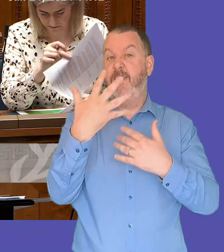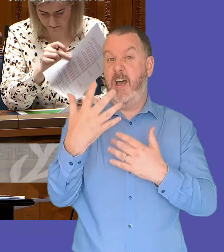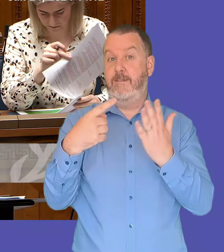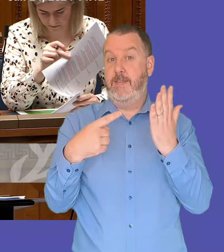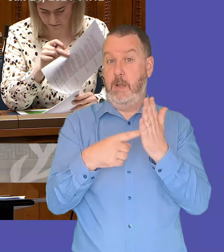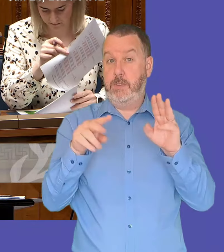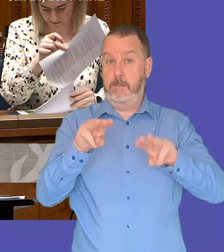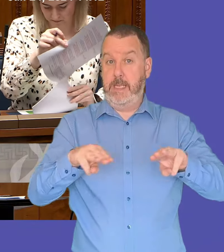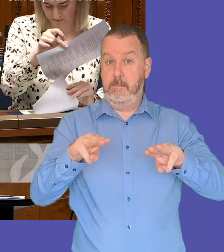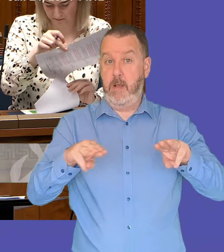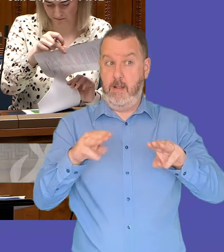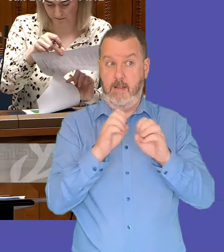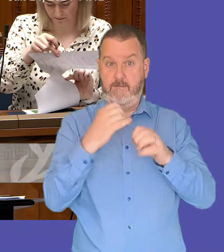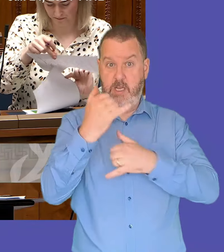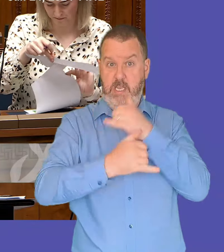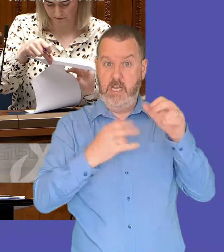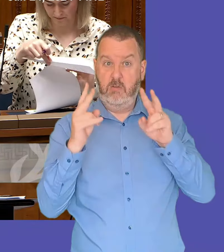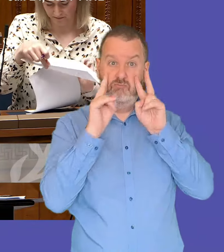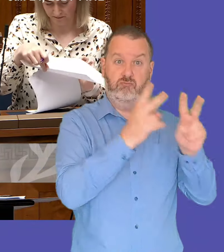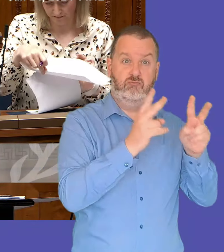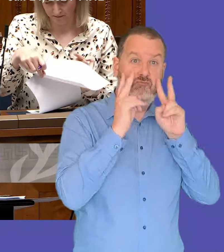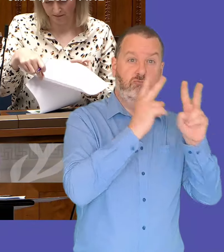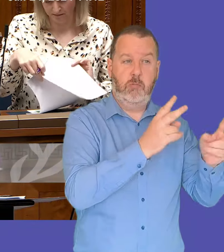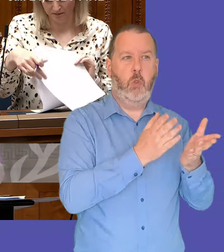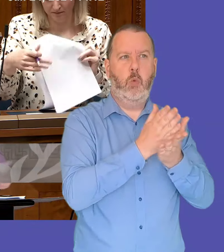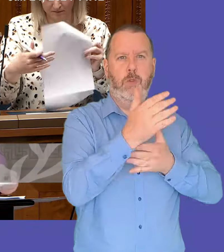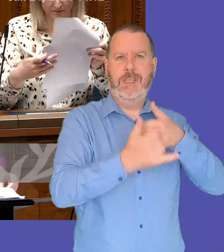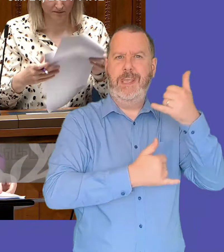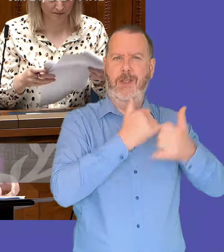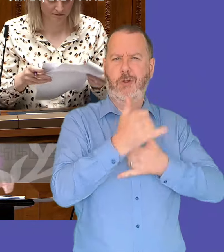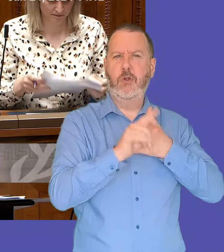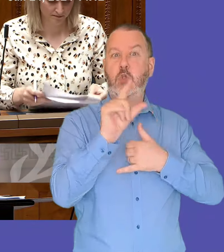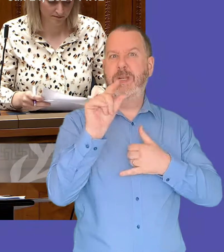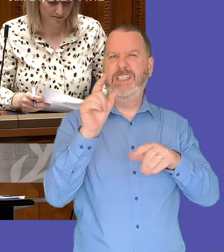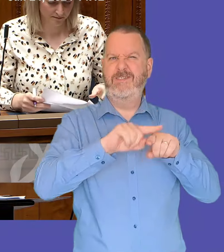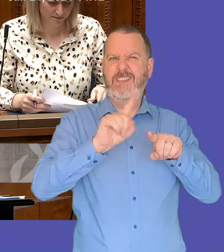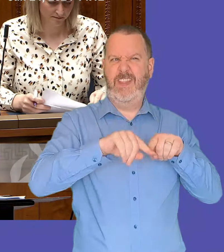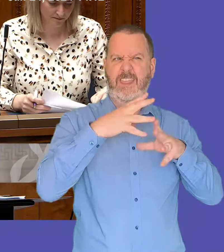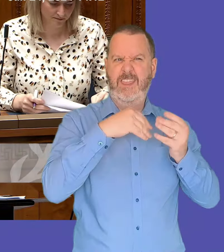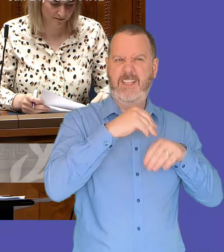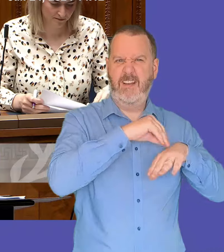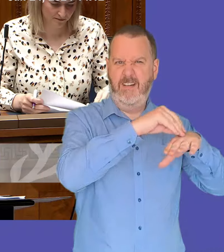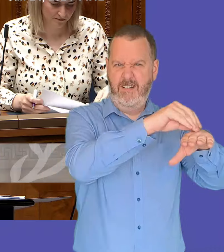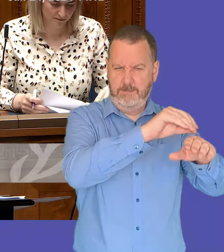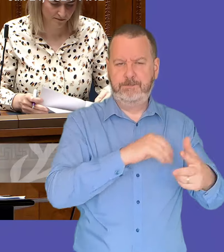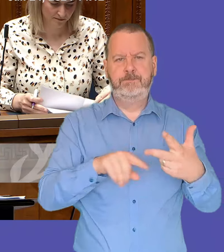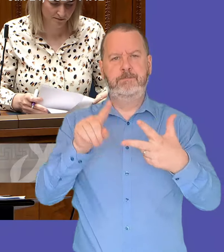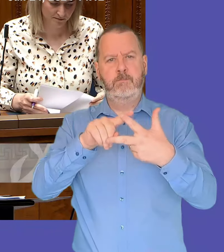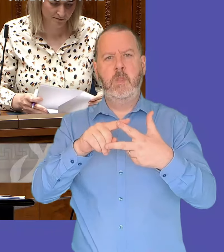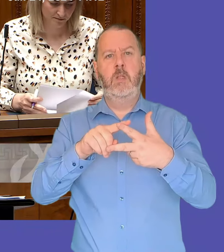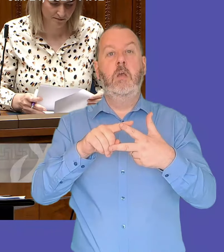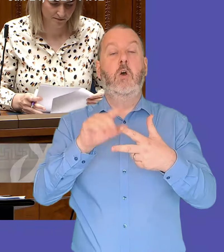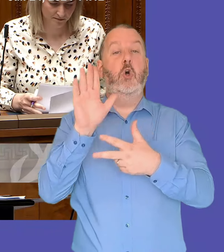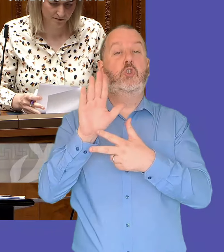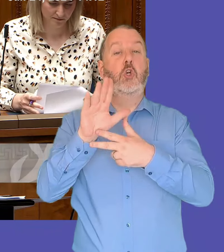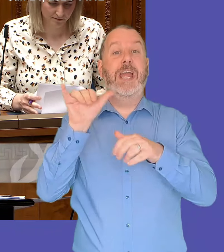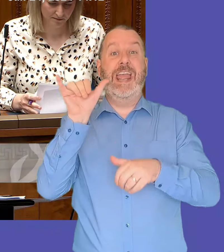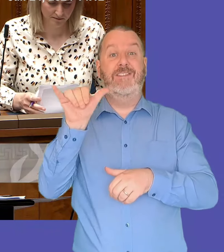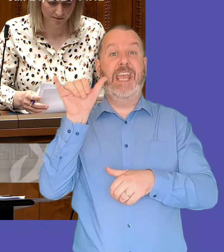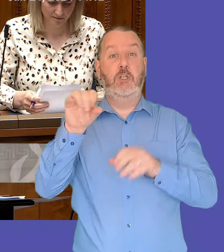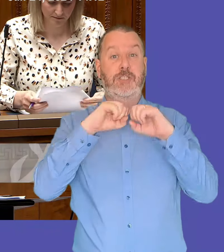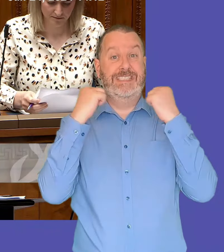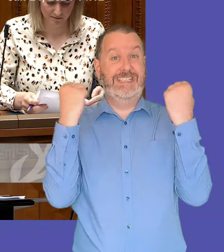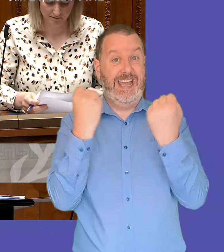000 visitors across a schedule of 20 events the ulster aviation society collection of aircraft and memorabilia